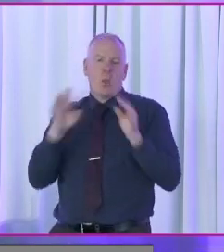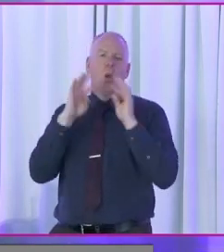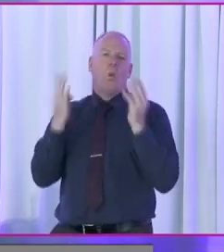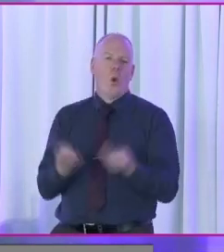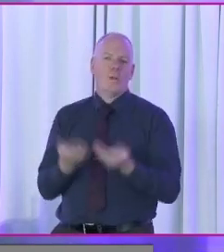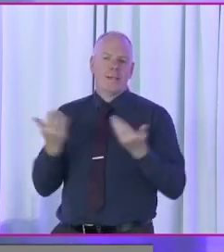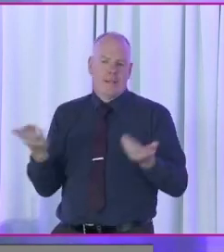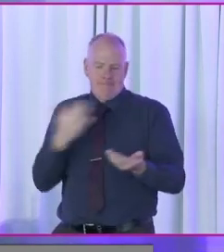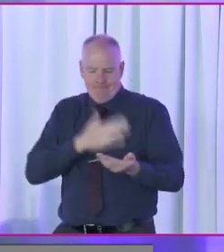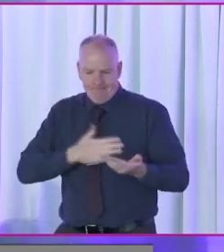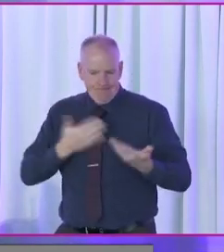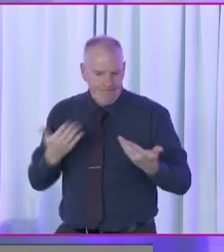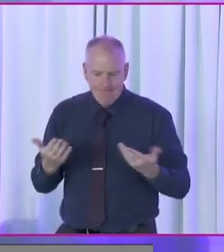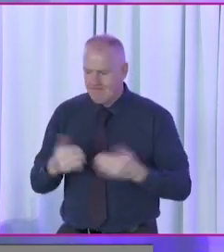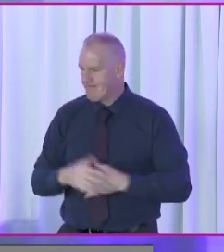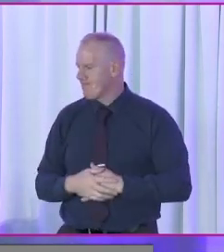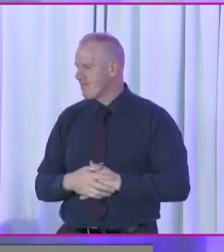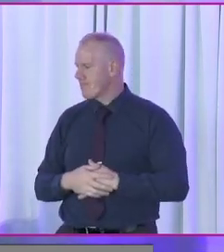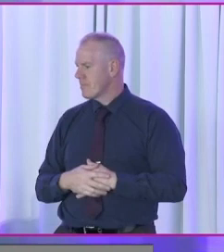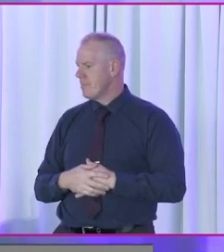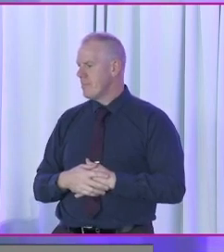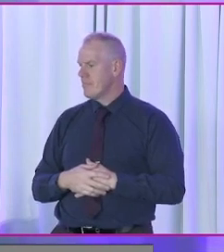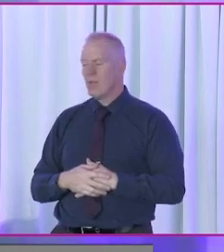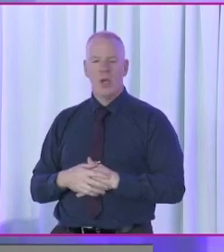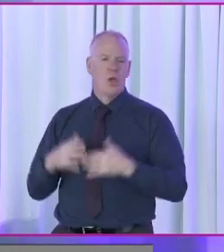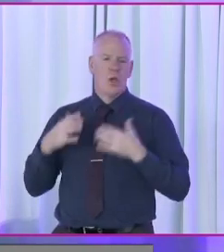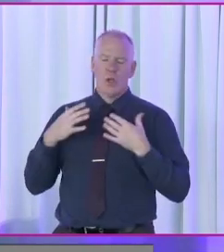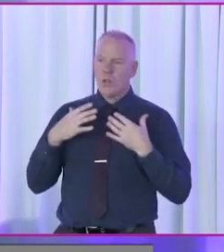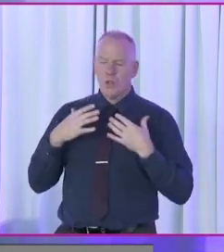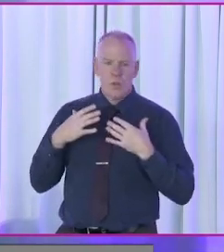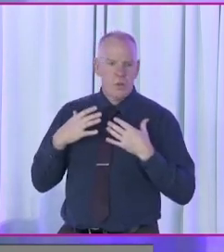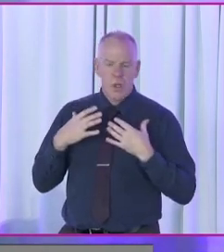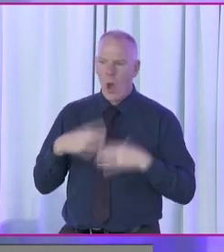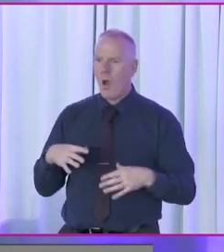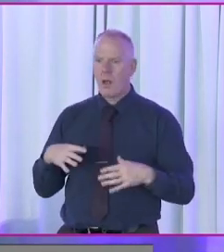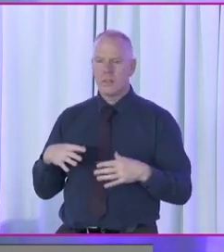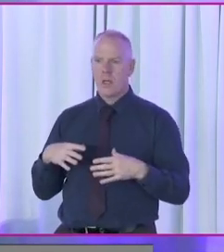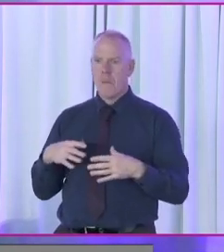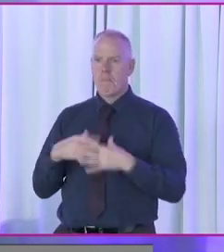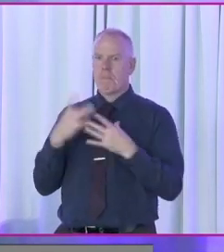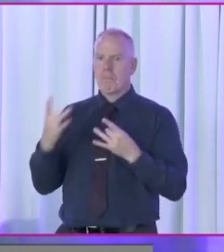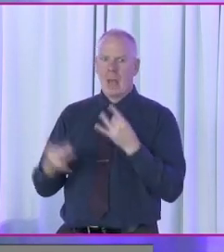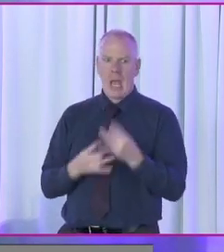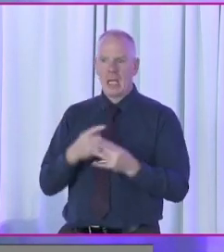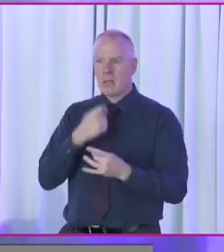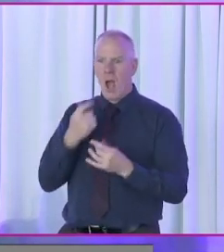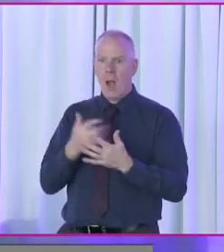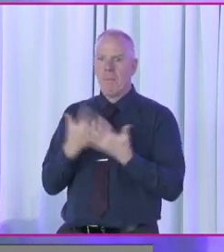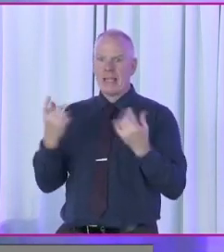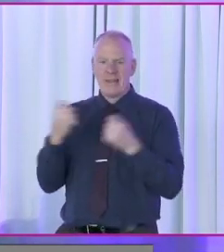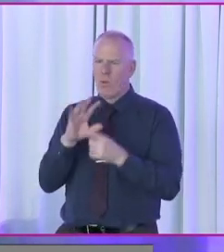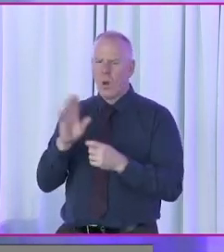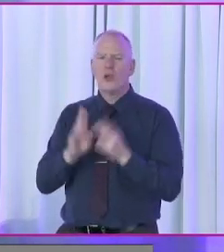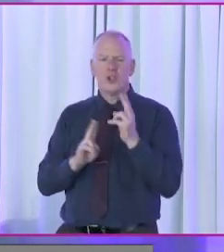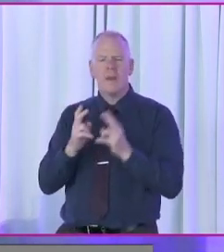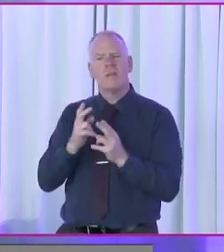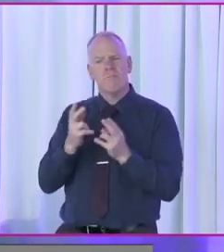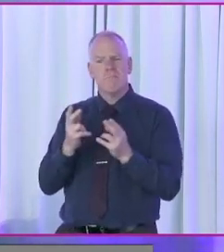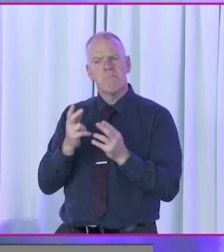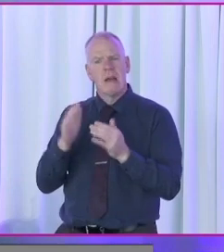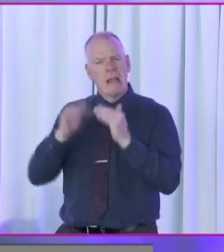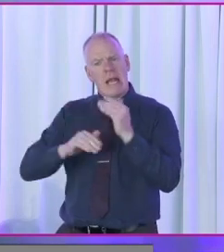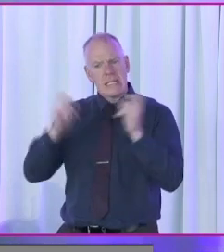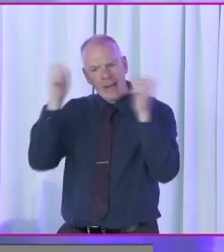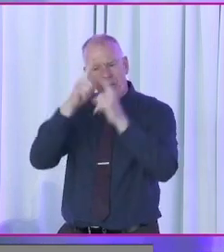find ourselves. And without too much difficulty, we should be able to make a very real difference. As